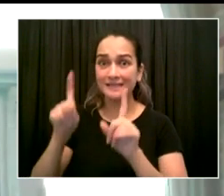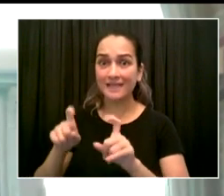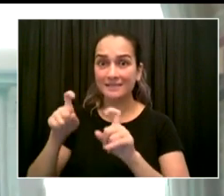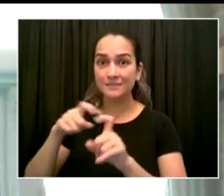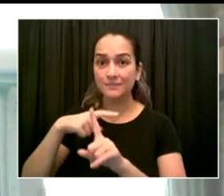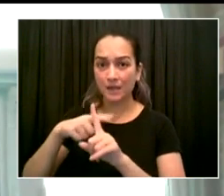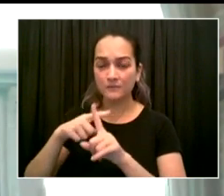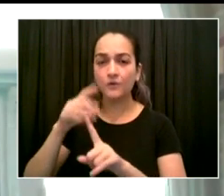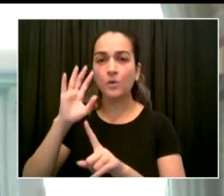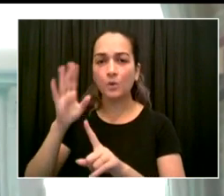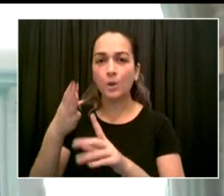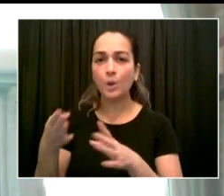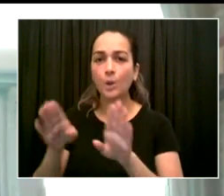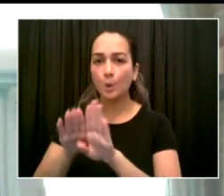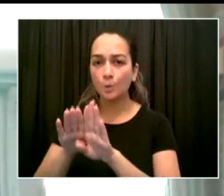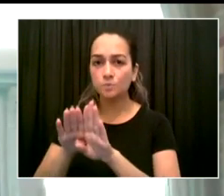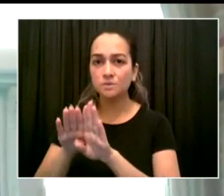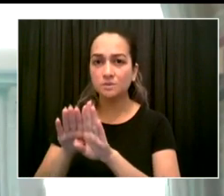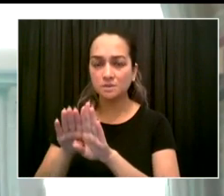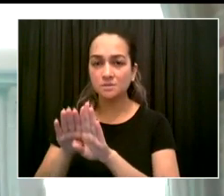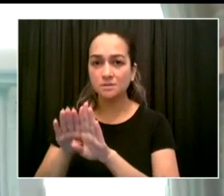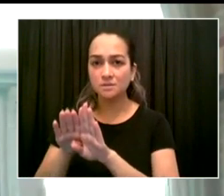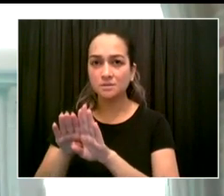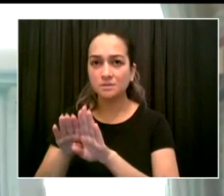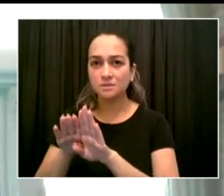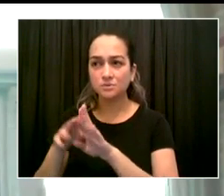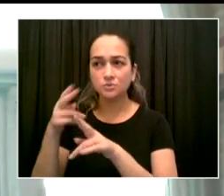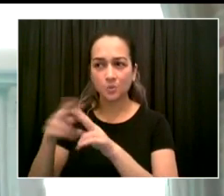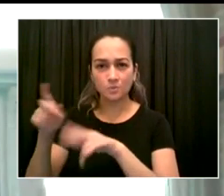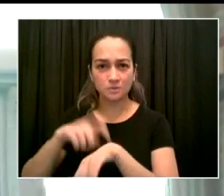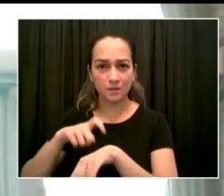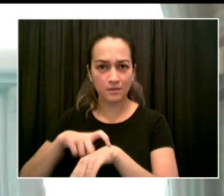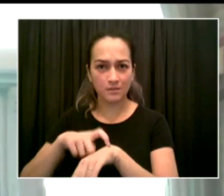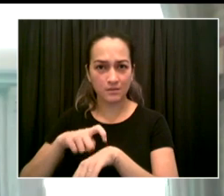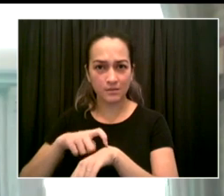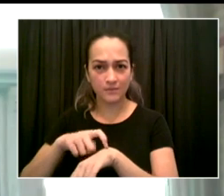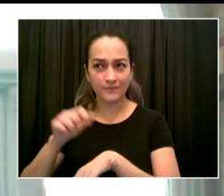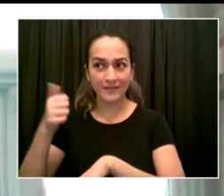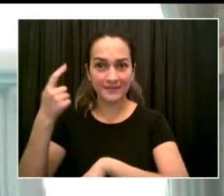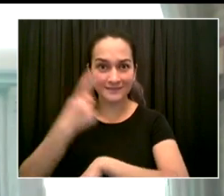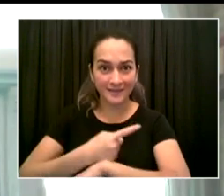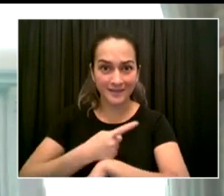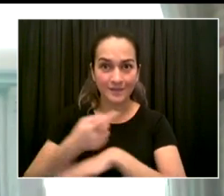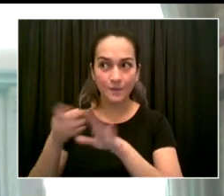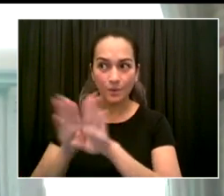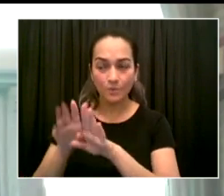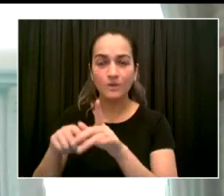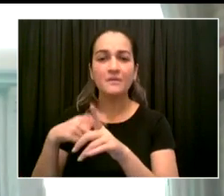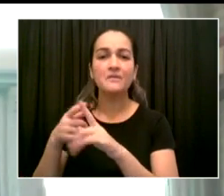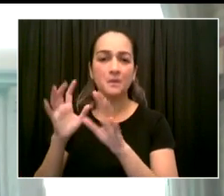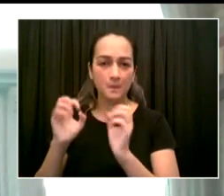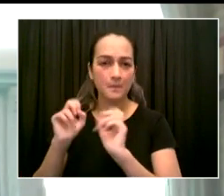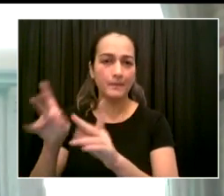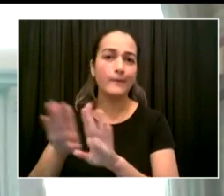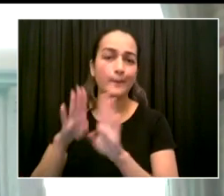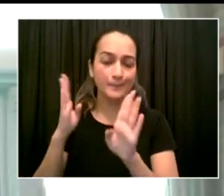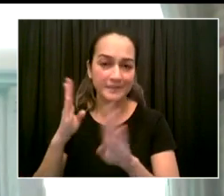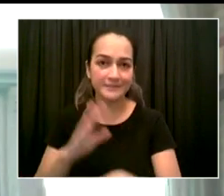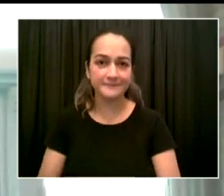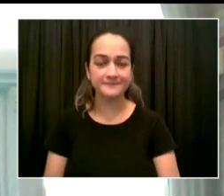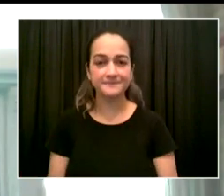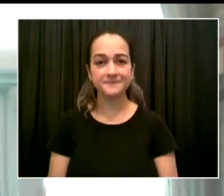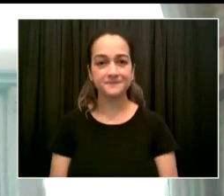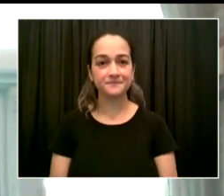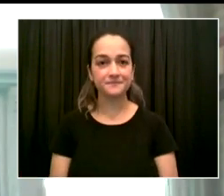to quarantine as long as they are asymptomatic. And out of an abundance of caution, these vaccinated students are encouraged to take a